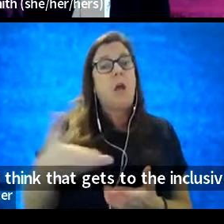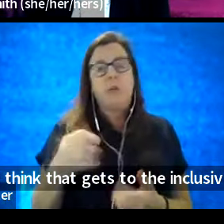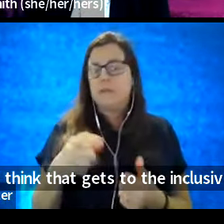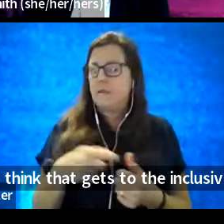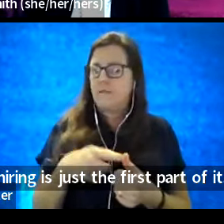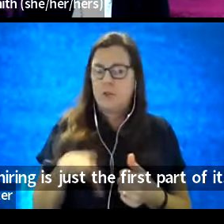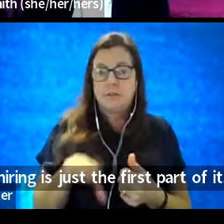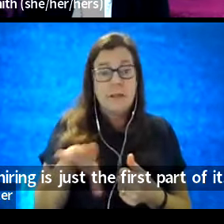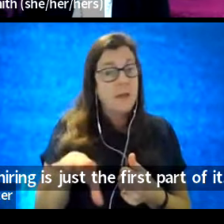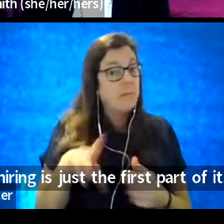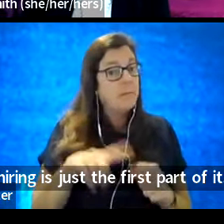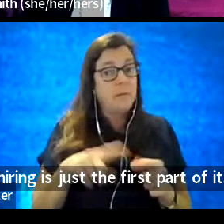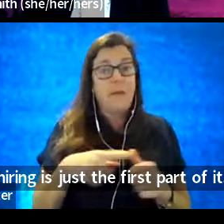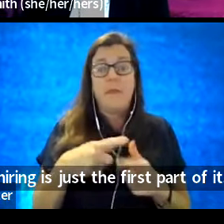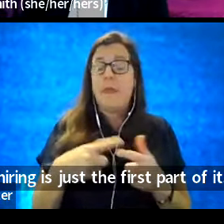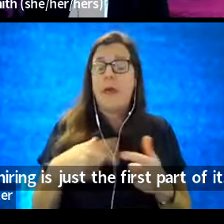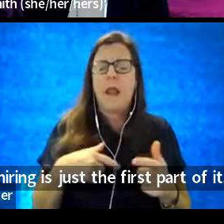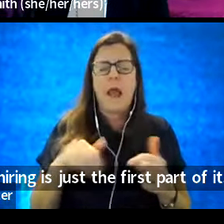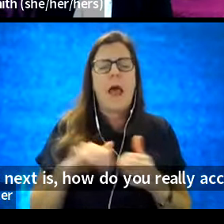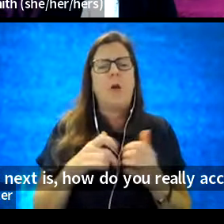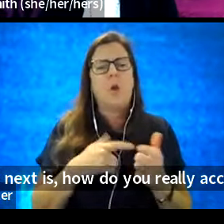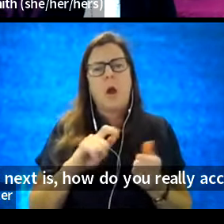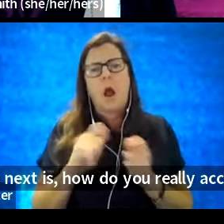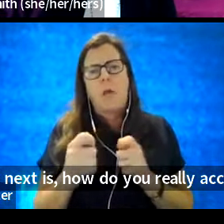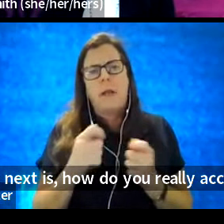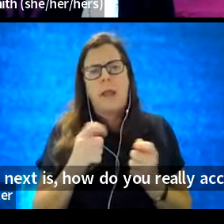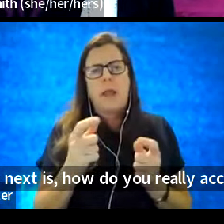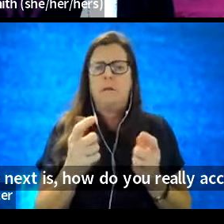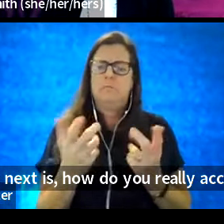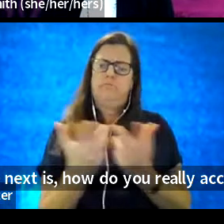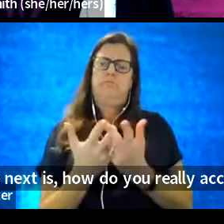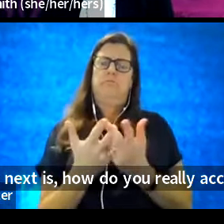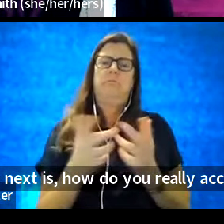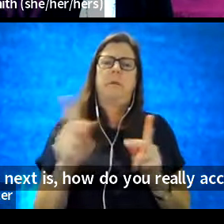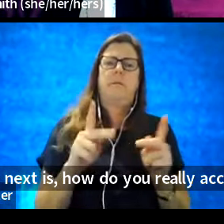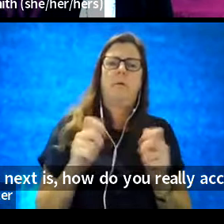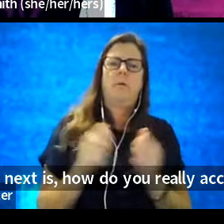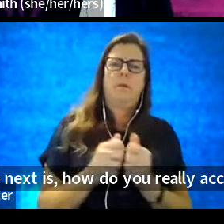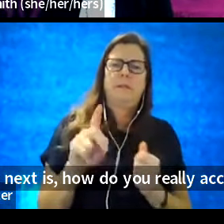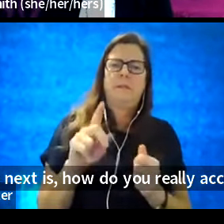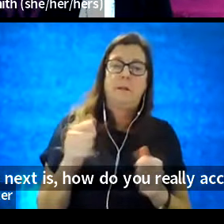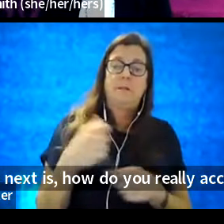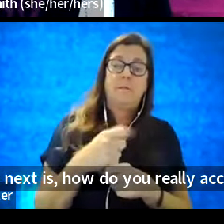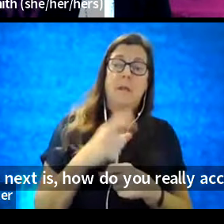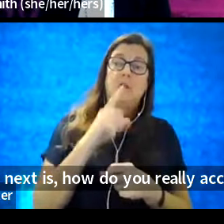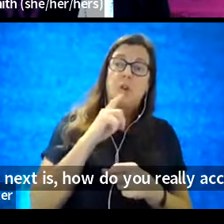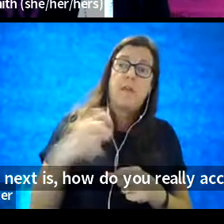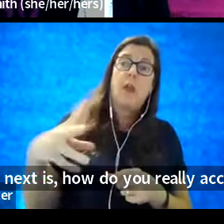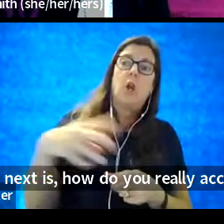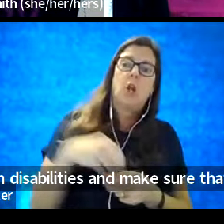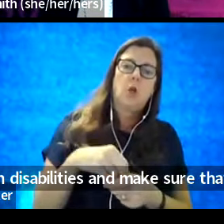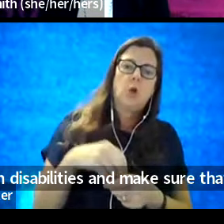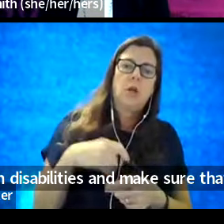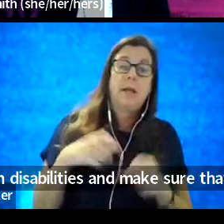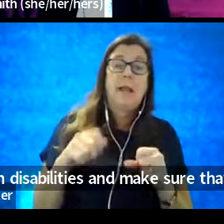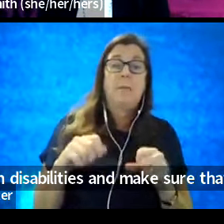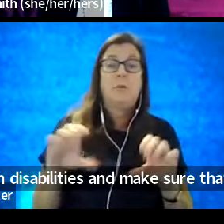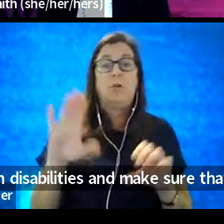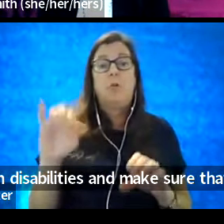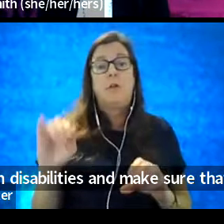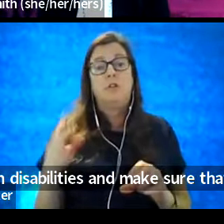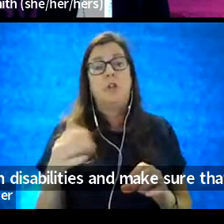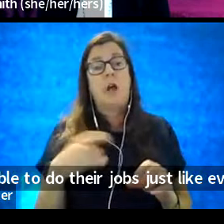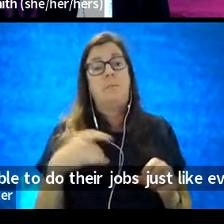And then the next is, how do you really accommodate people with disabilities and make sure that they're included and able to do their jobs just like everyone else?